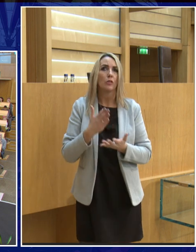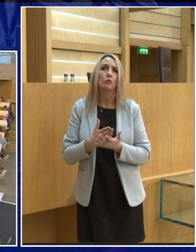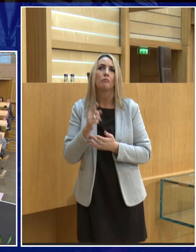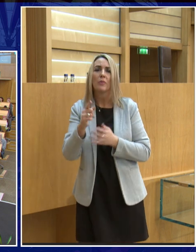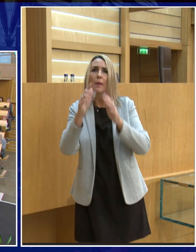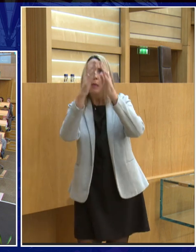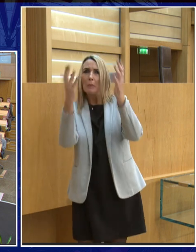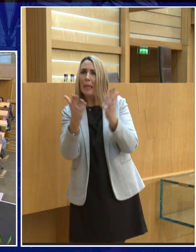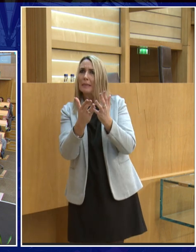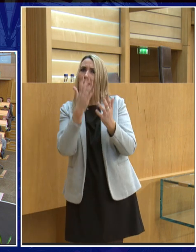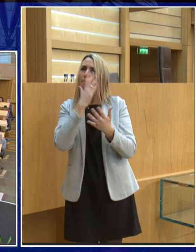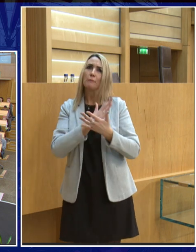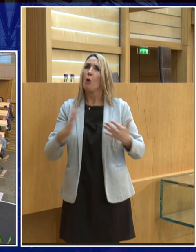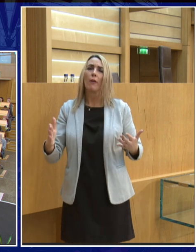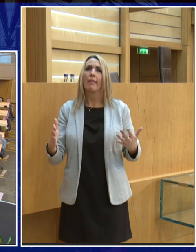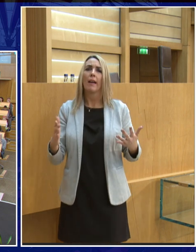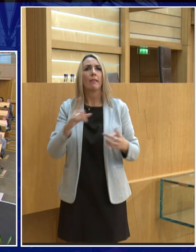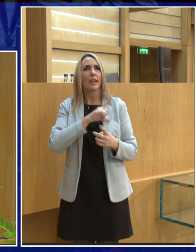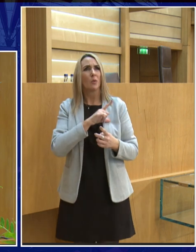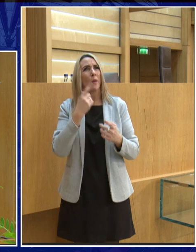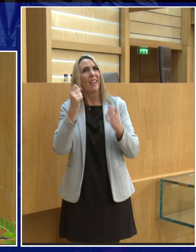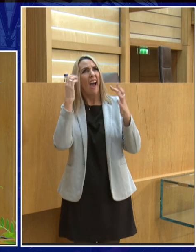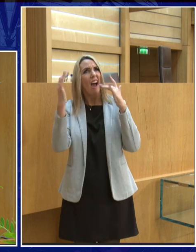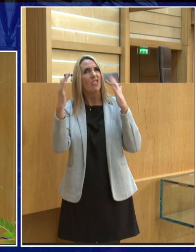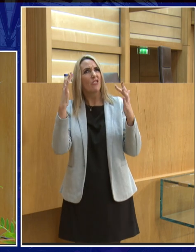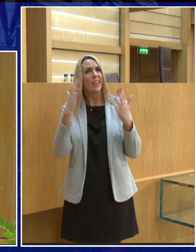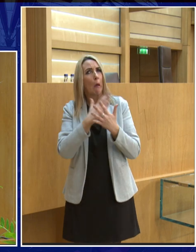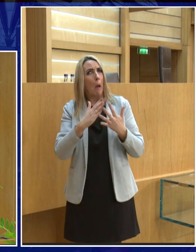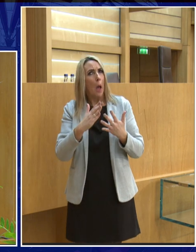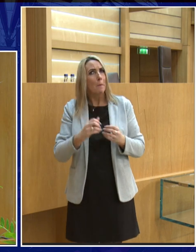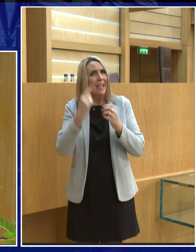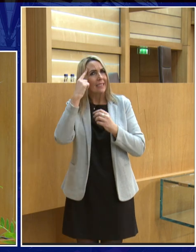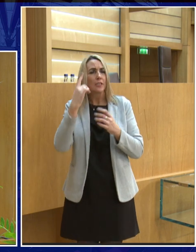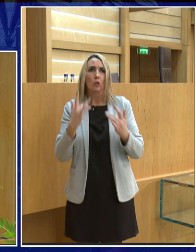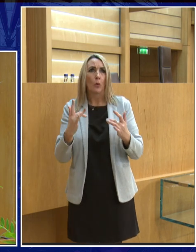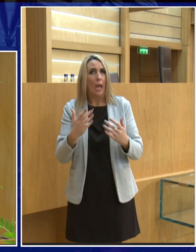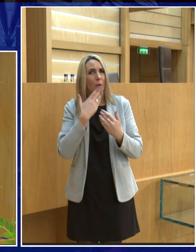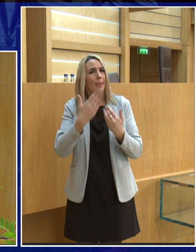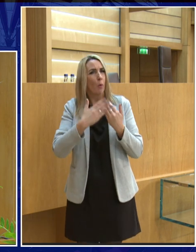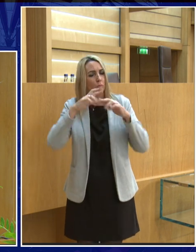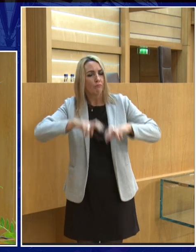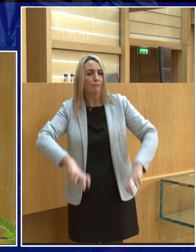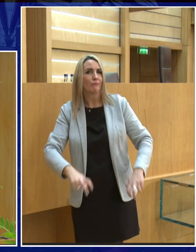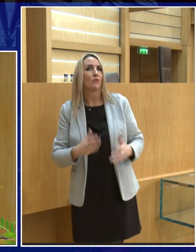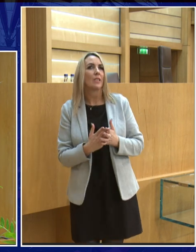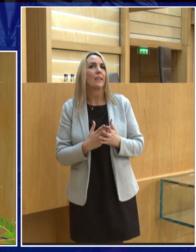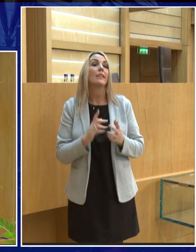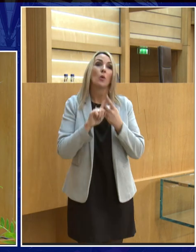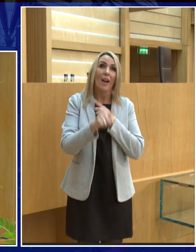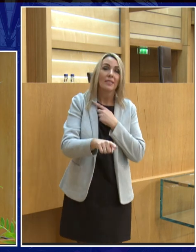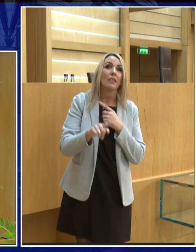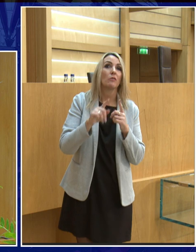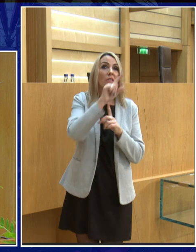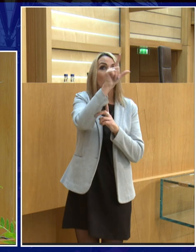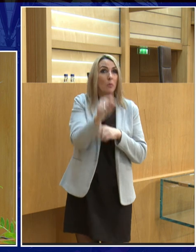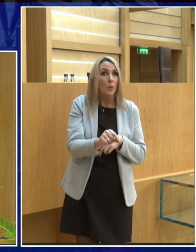Theia doesn't quite add up so this is why we've got a theory but it doesn't quite we need to do some more detective work so the answer to your question is the